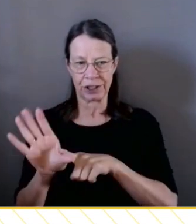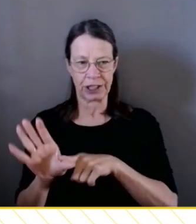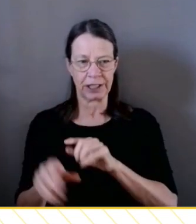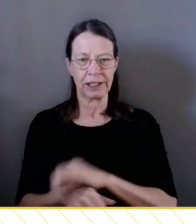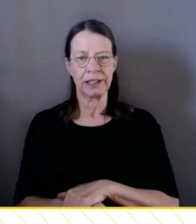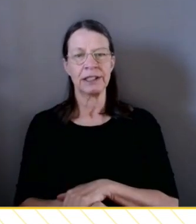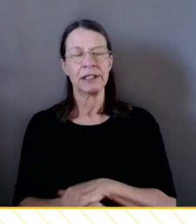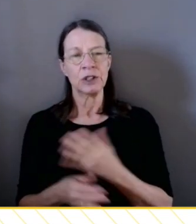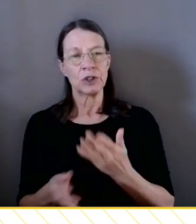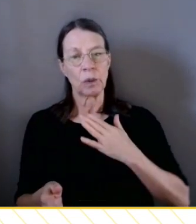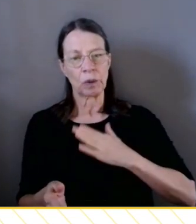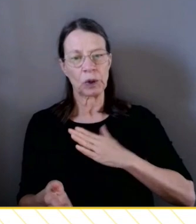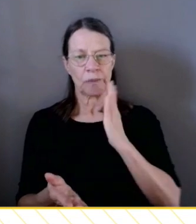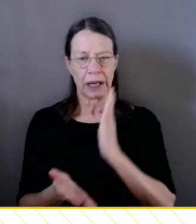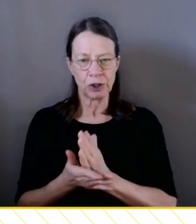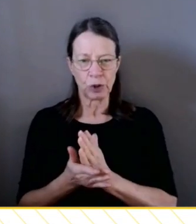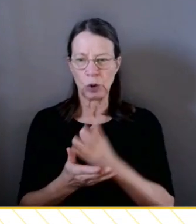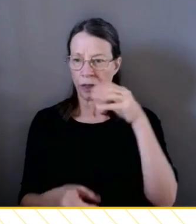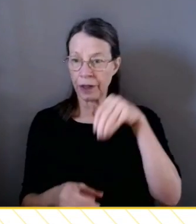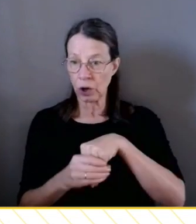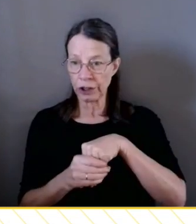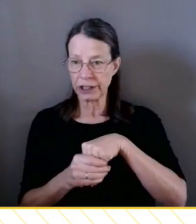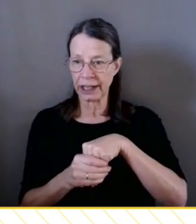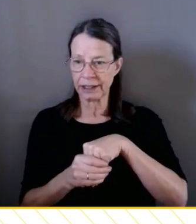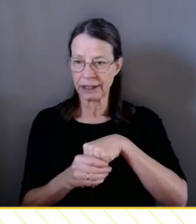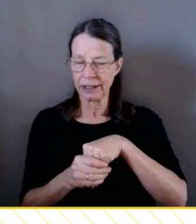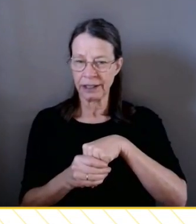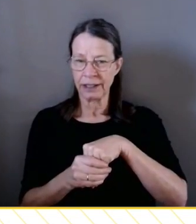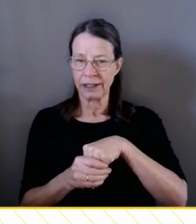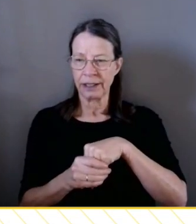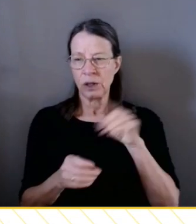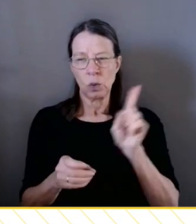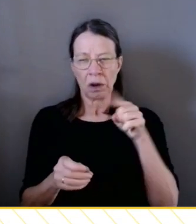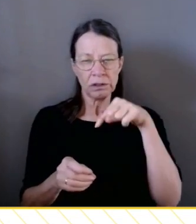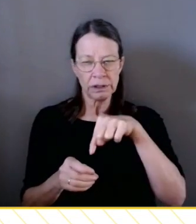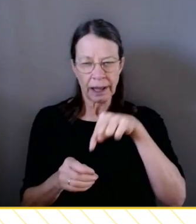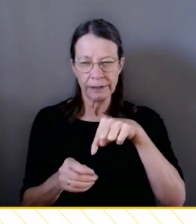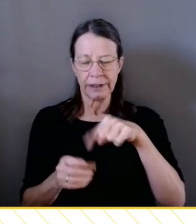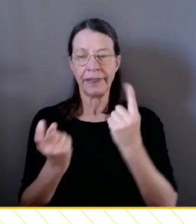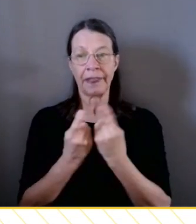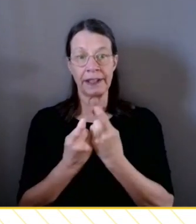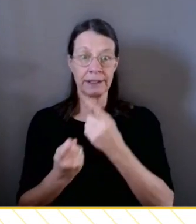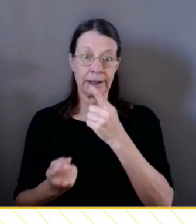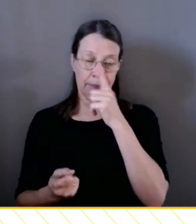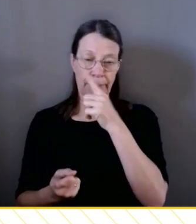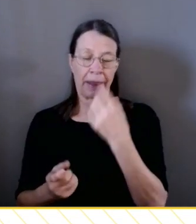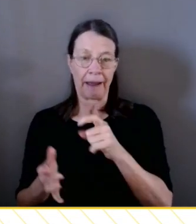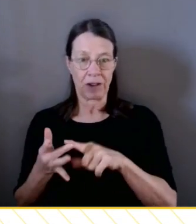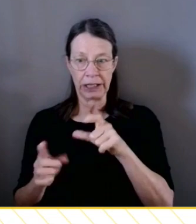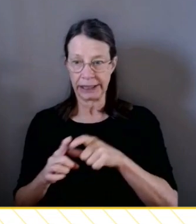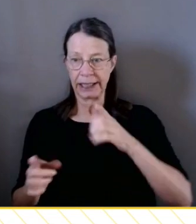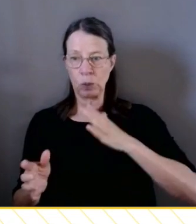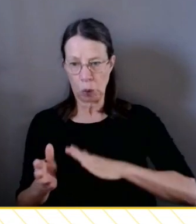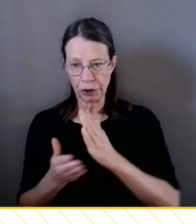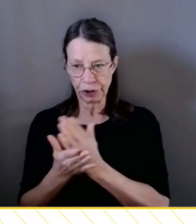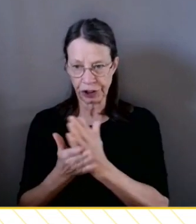to ensure is that the content is driven by what people with intellectual disability want to share and learn and what we know needs to